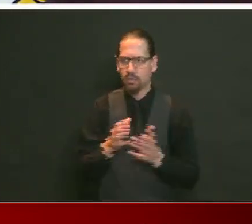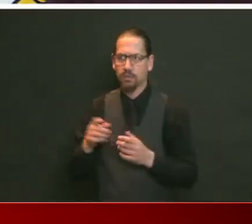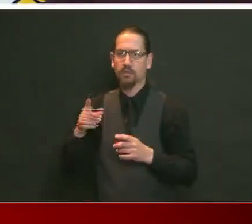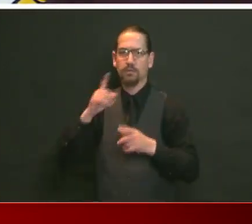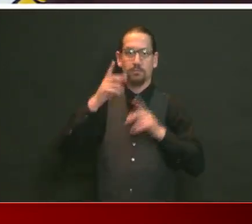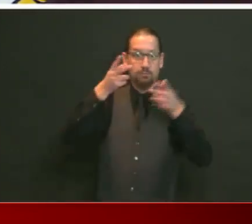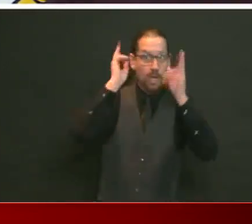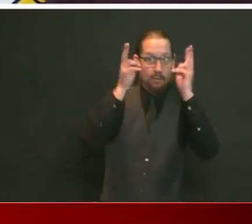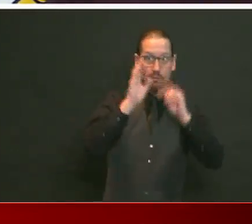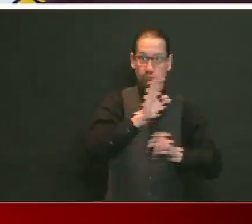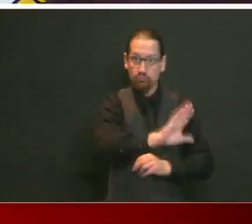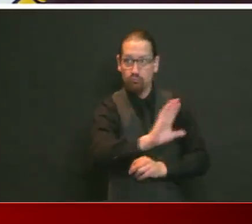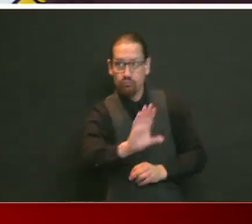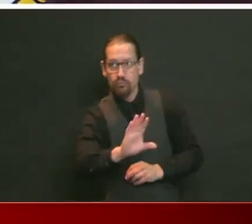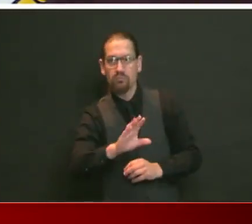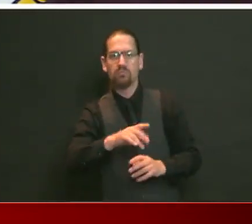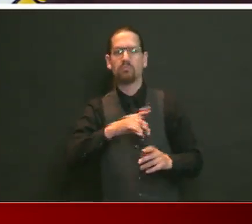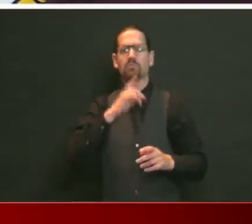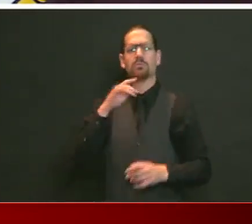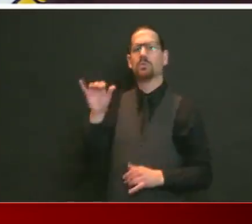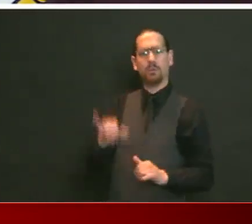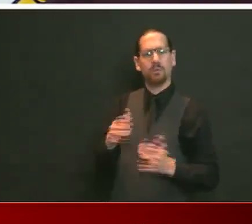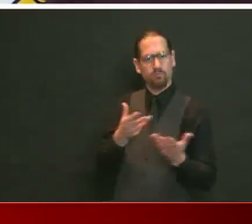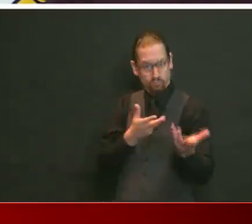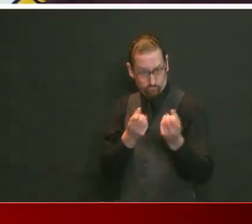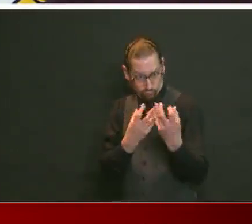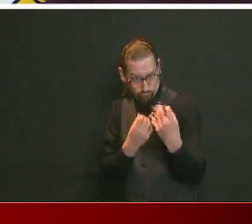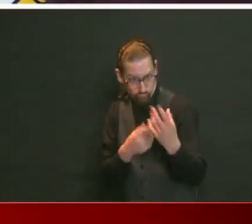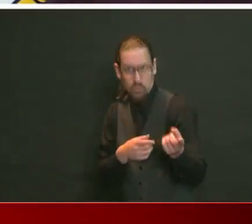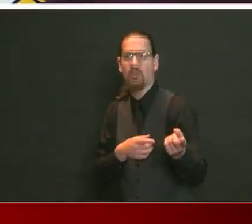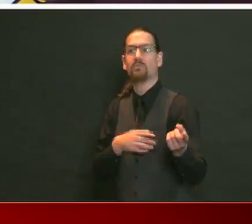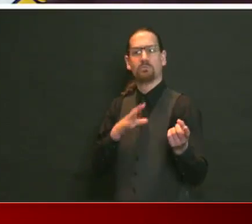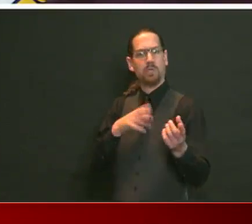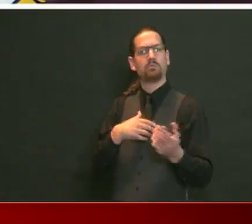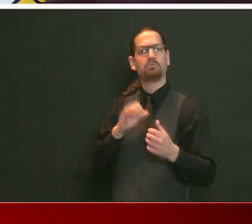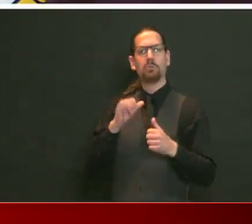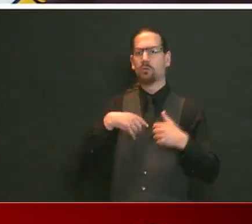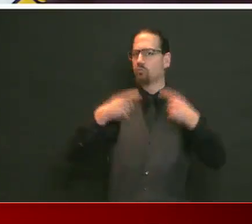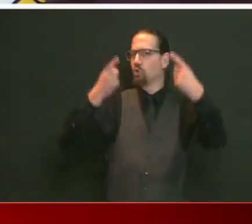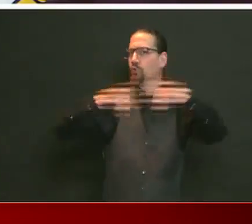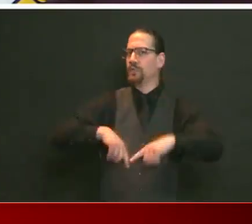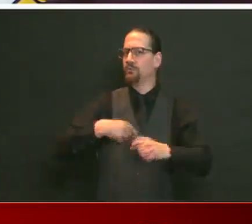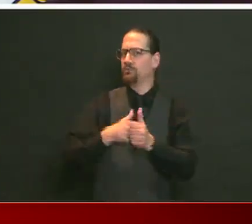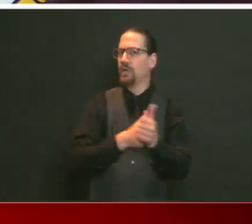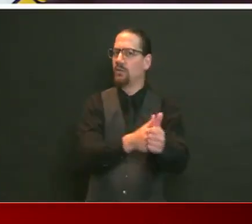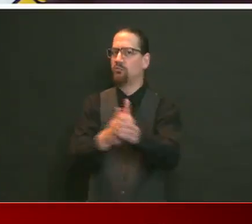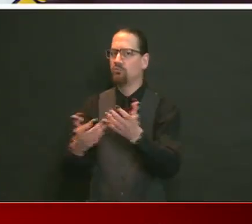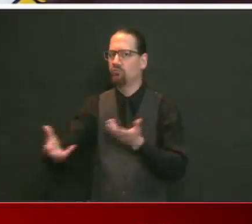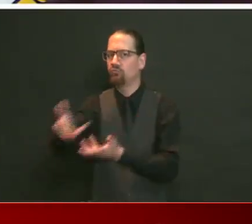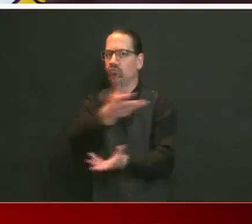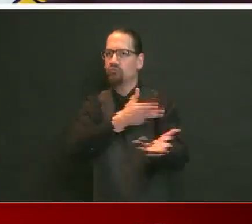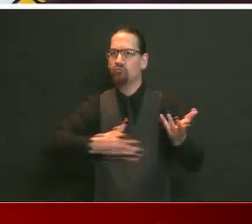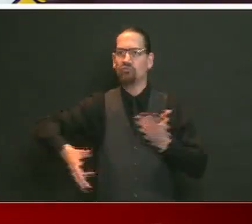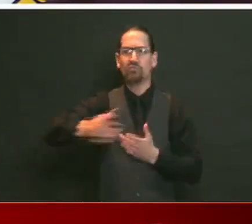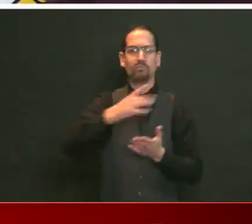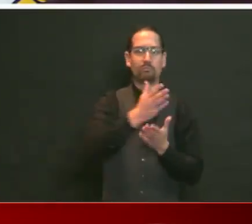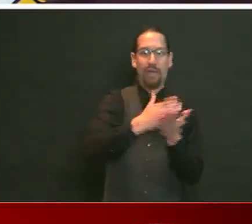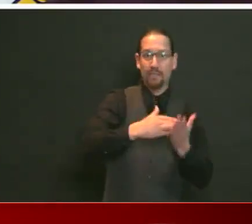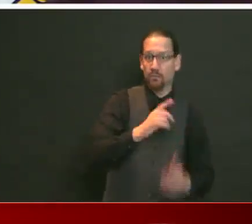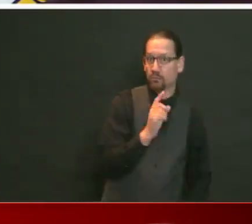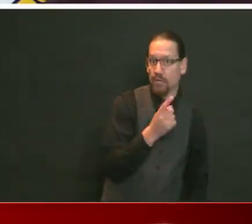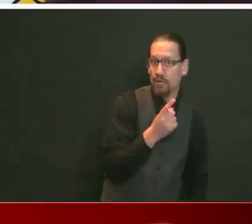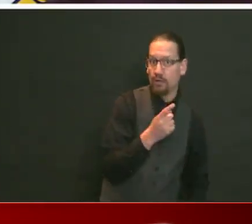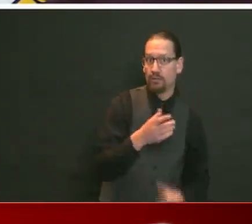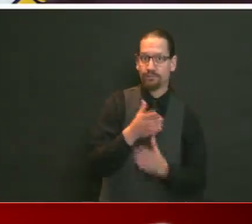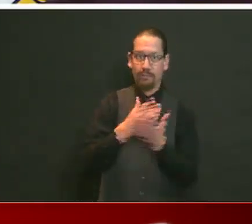think that it's roughly consistent, which is to say open in phases. And if it's plus or minus a week here or there, I think